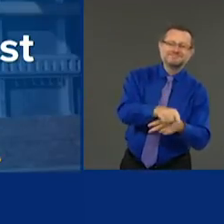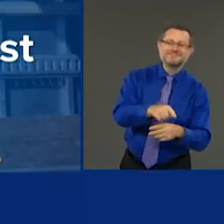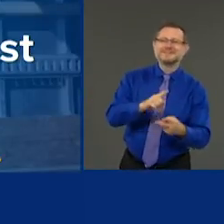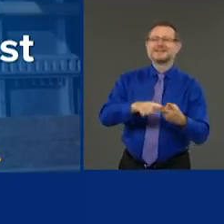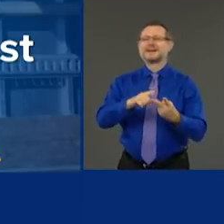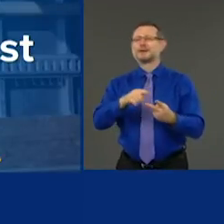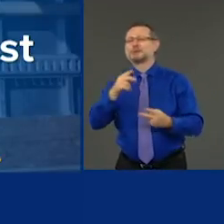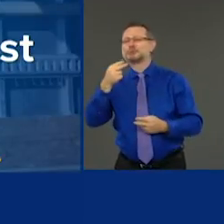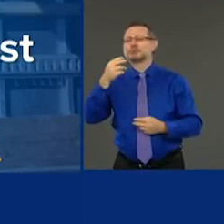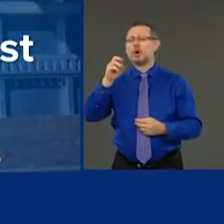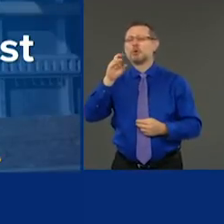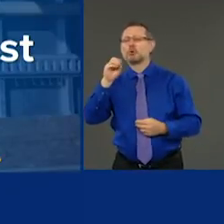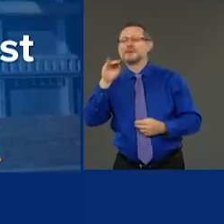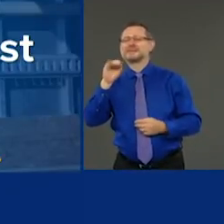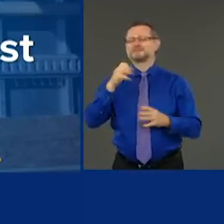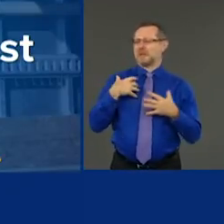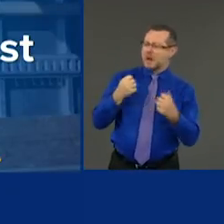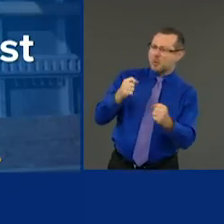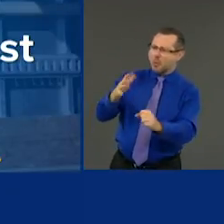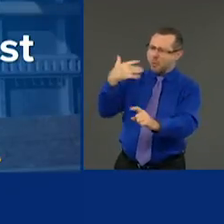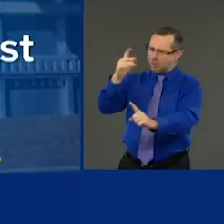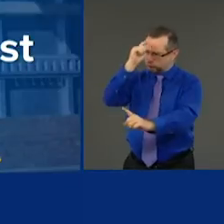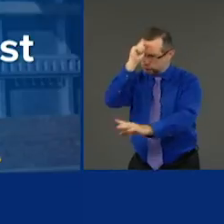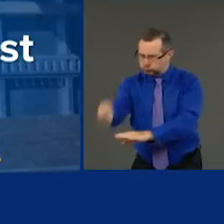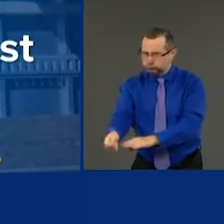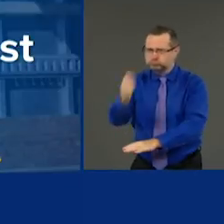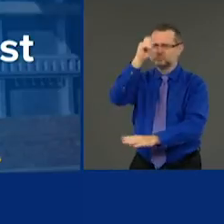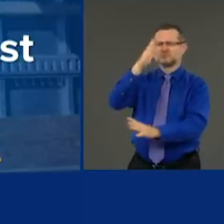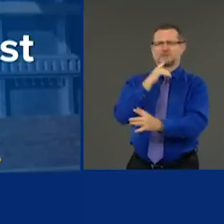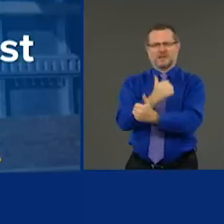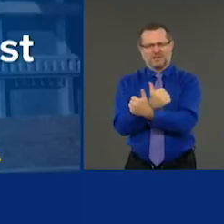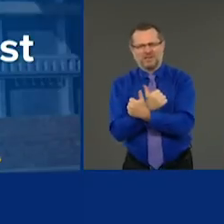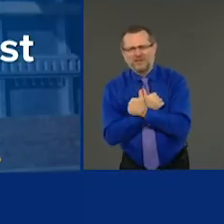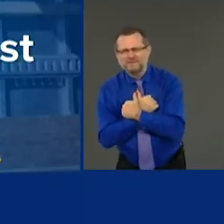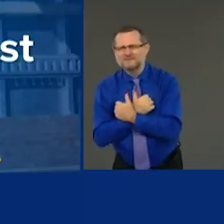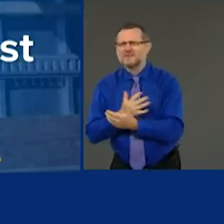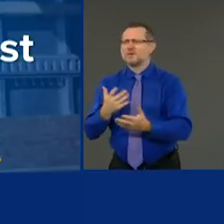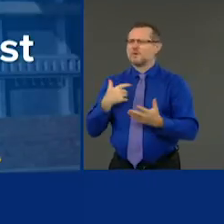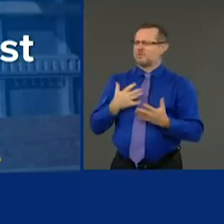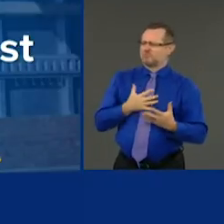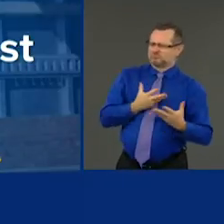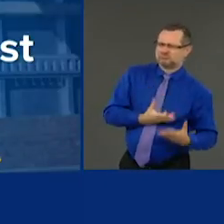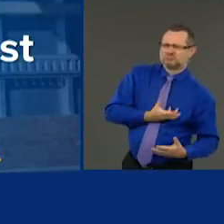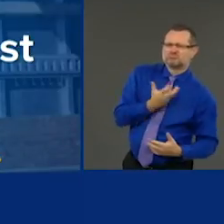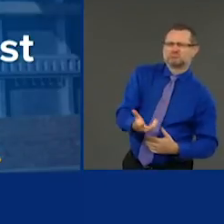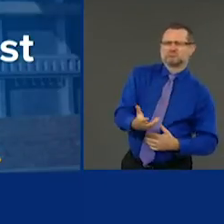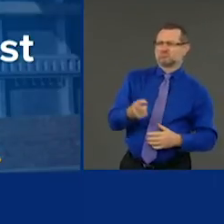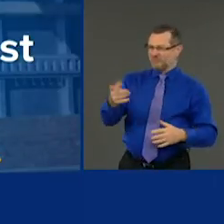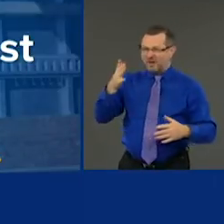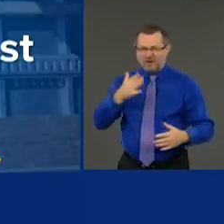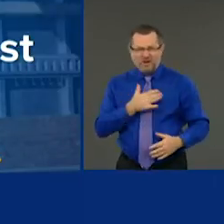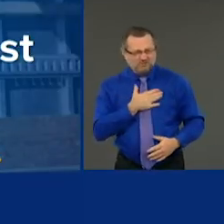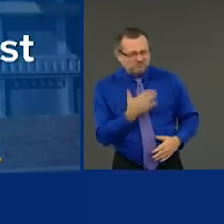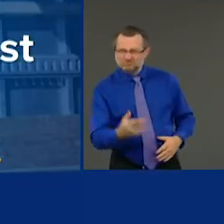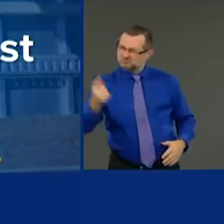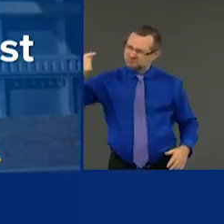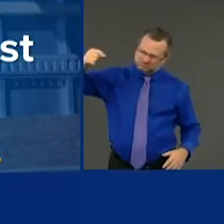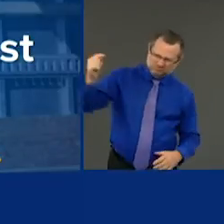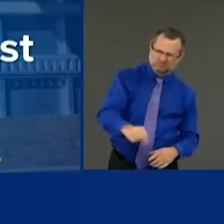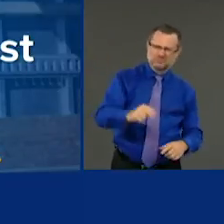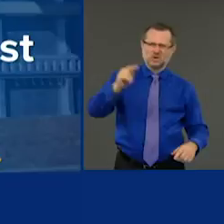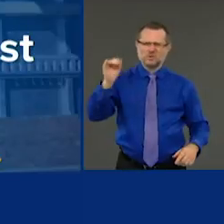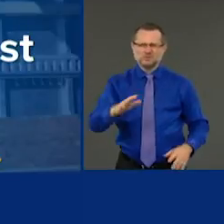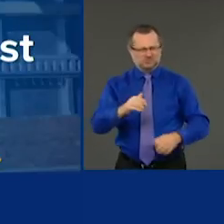come volunteer to help in a New York City emergency room when COVID is going crazy. 30,000 people say yes.